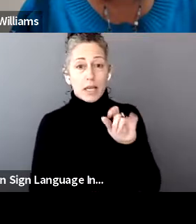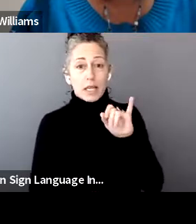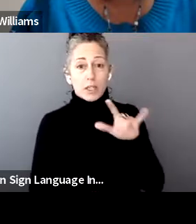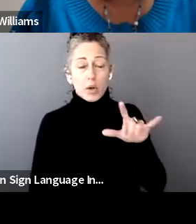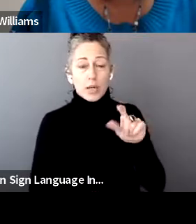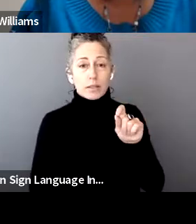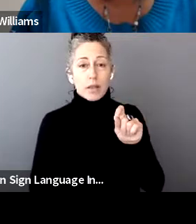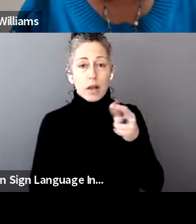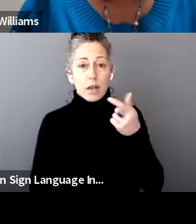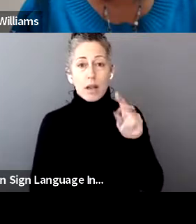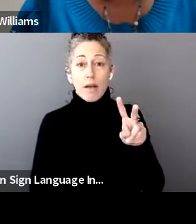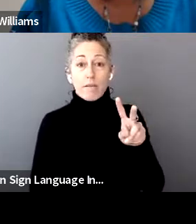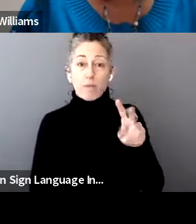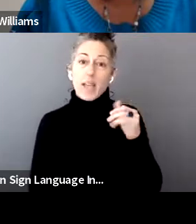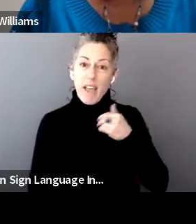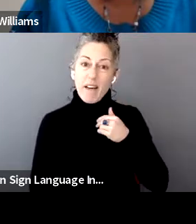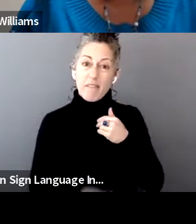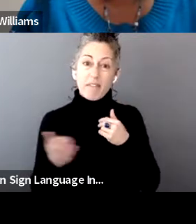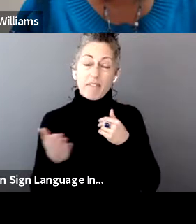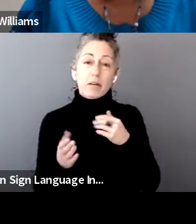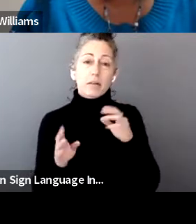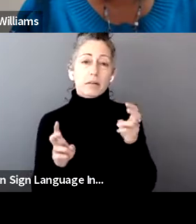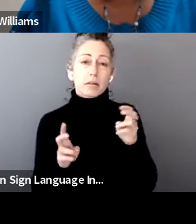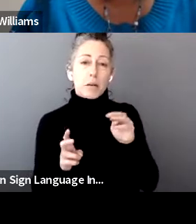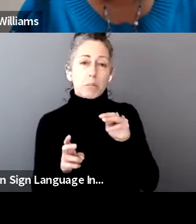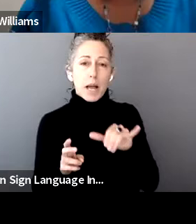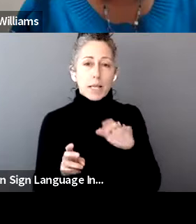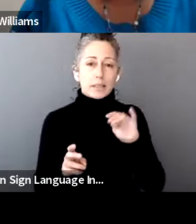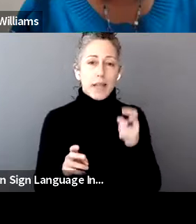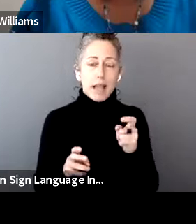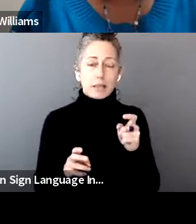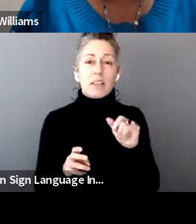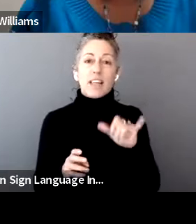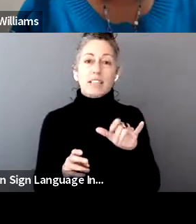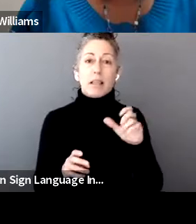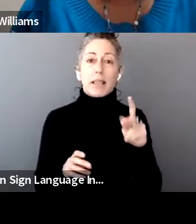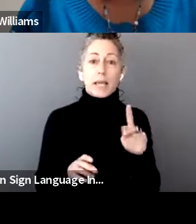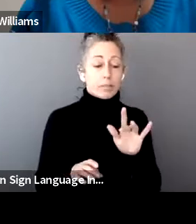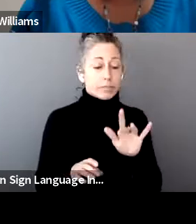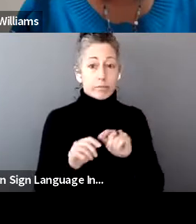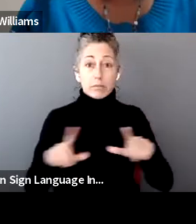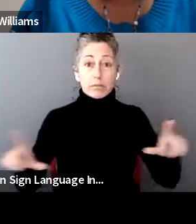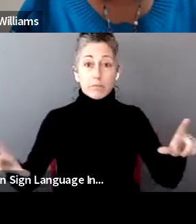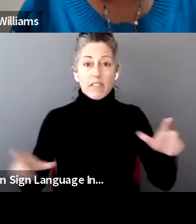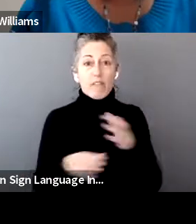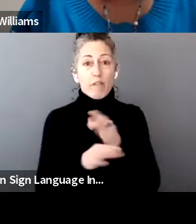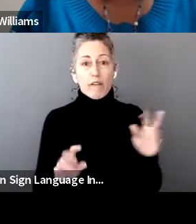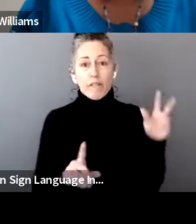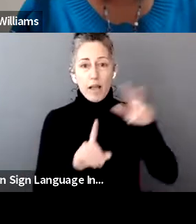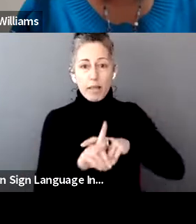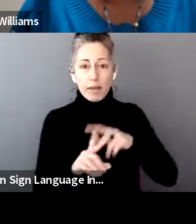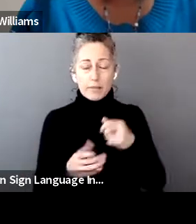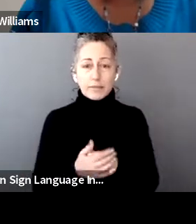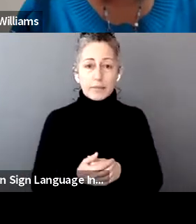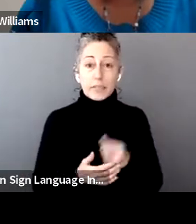MyTax link out there and you can file online regardless of your income for free using MyTax. And if